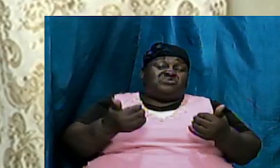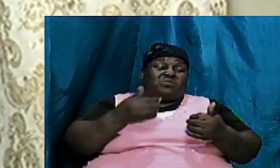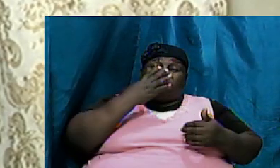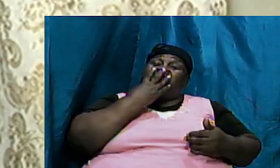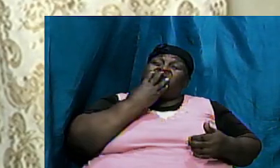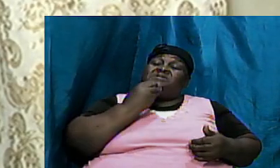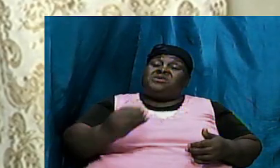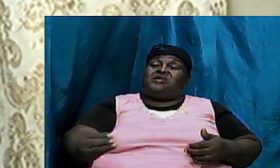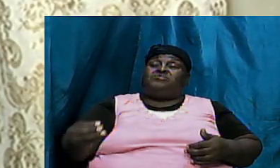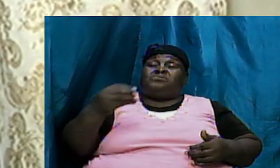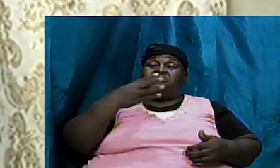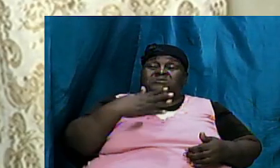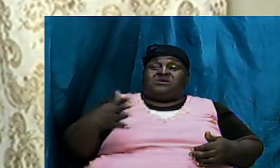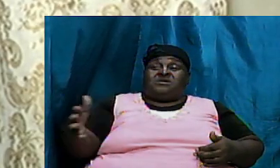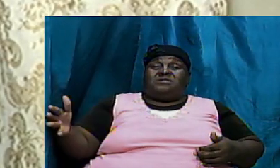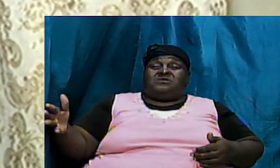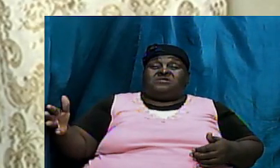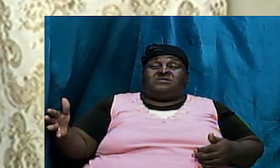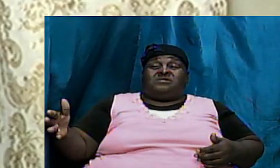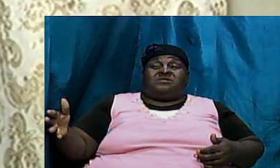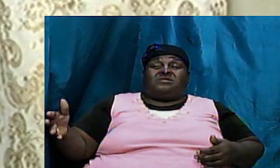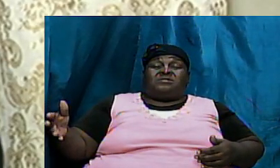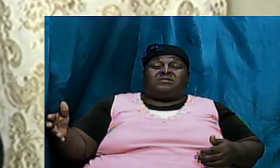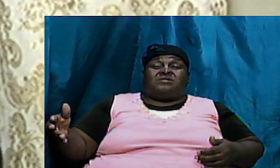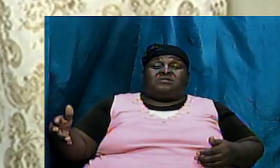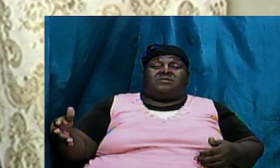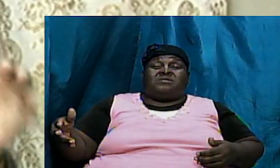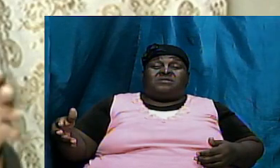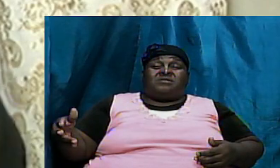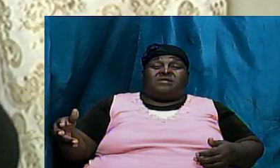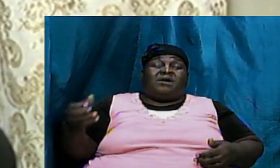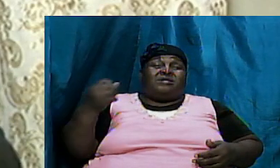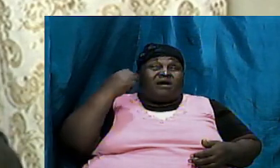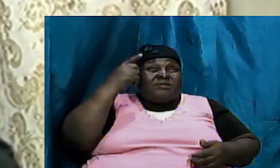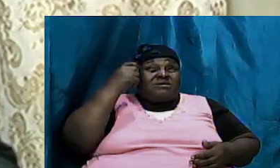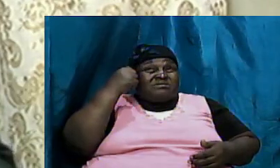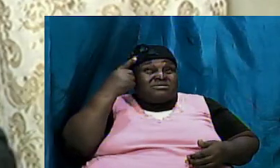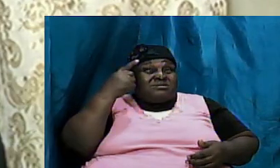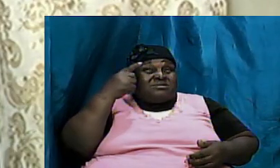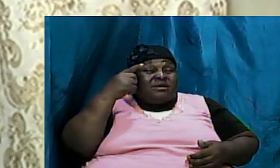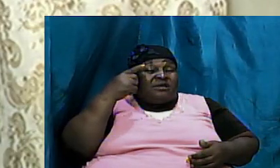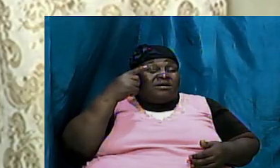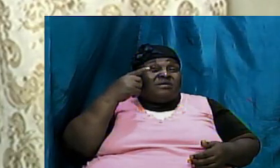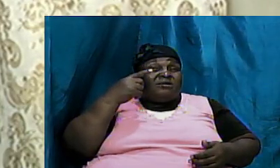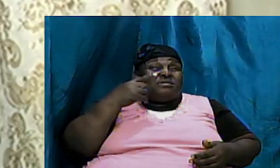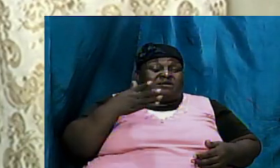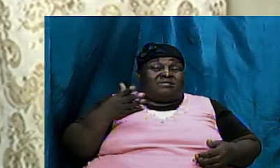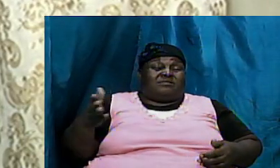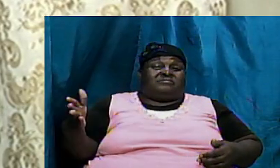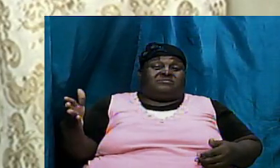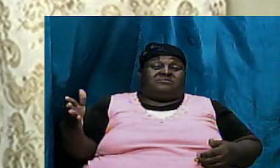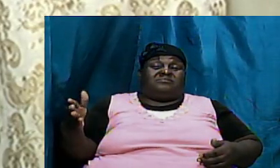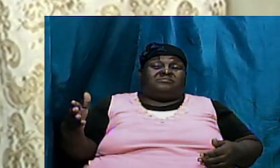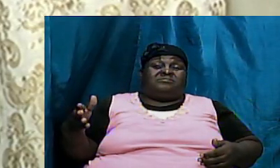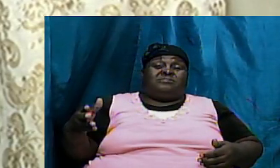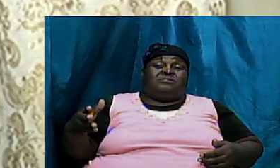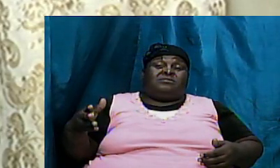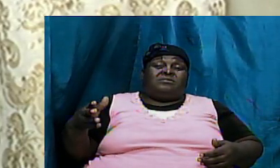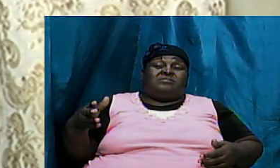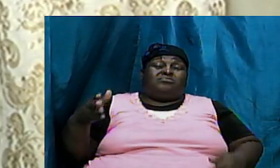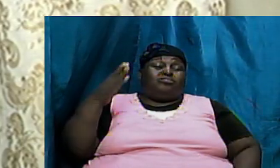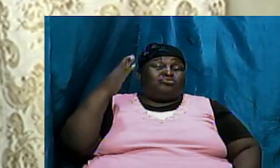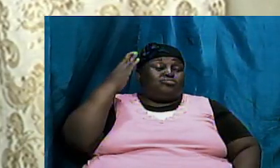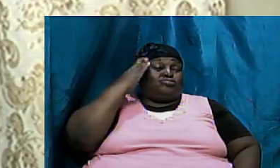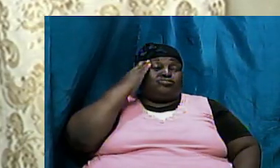and we need to adopt that kind of thinking and start to understand things a certain way but we will come back to that but notice